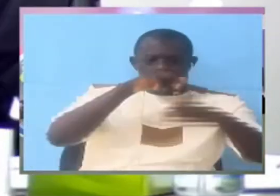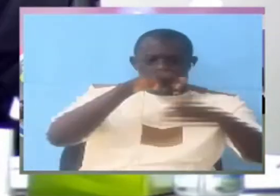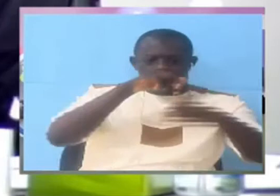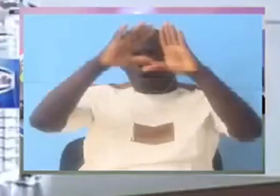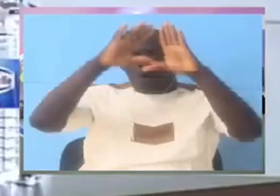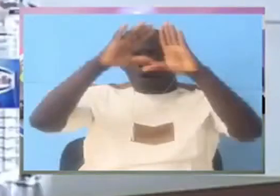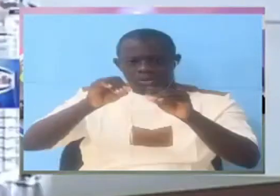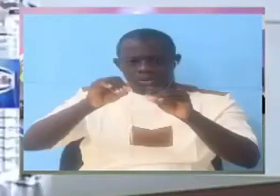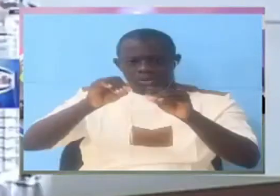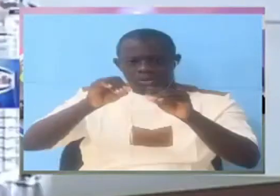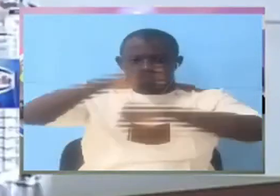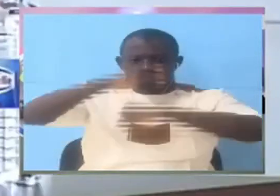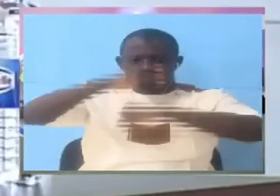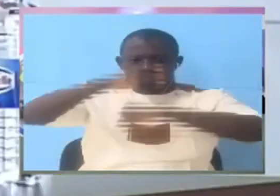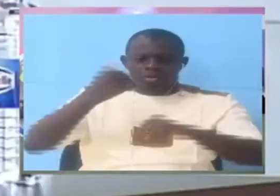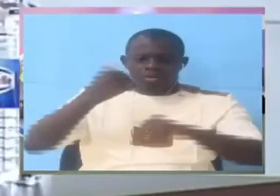what happened